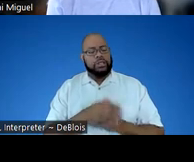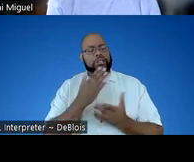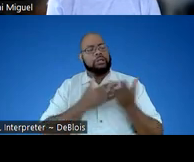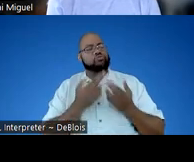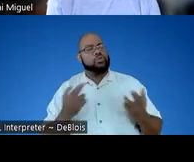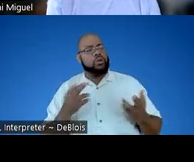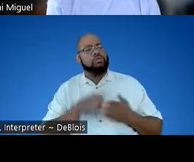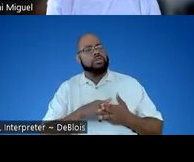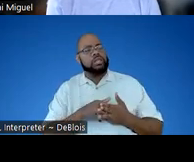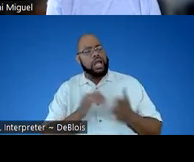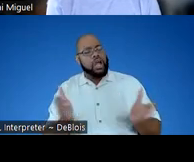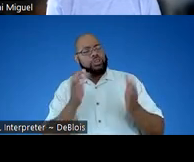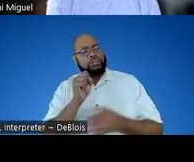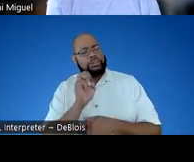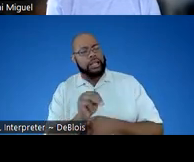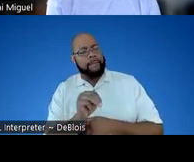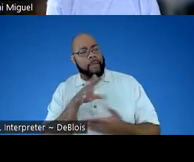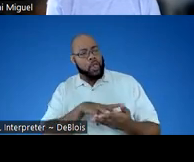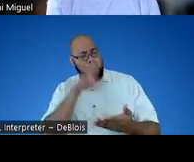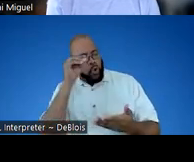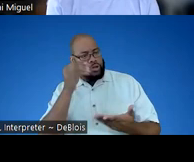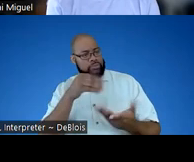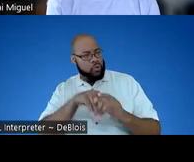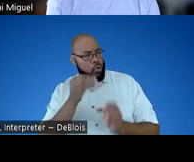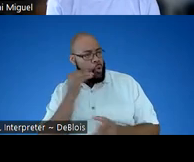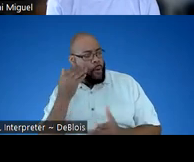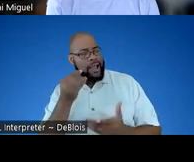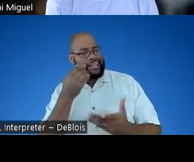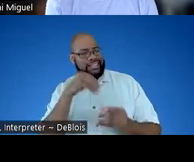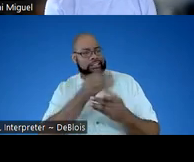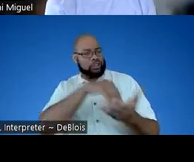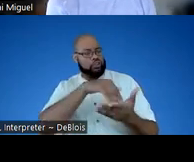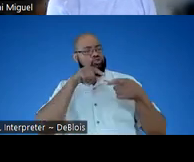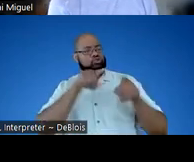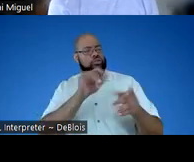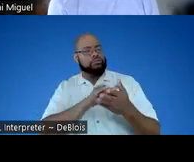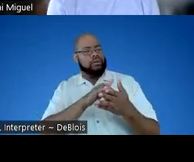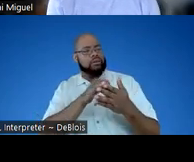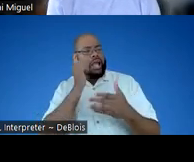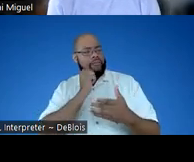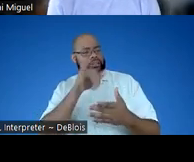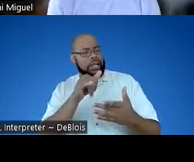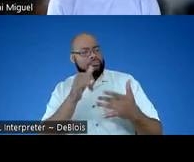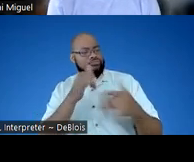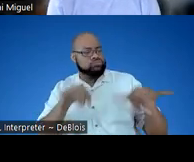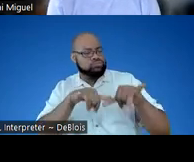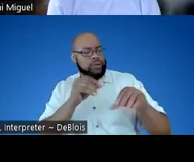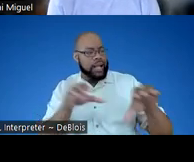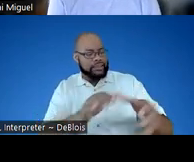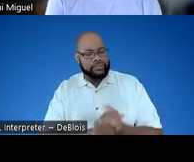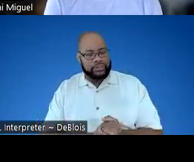resources that encourage STEM learning at home and in centers during those everyday routines and activities?